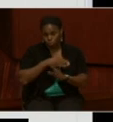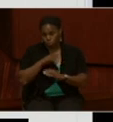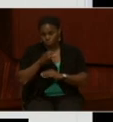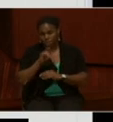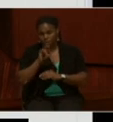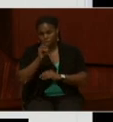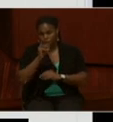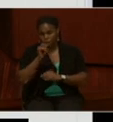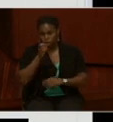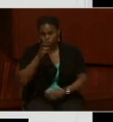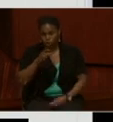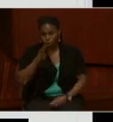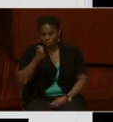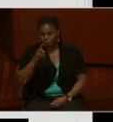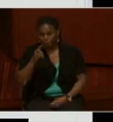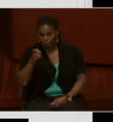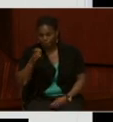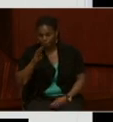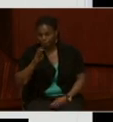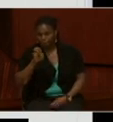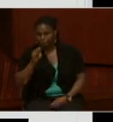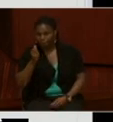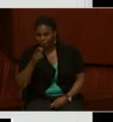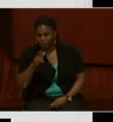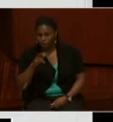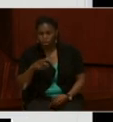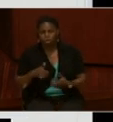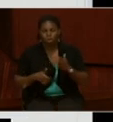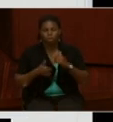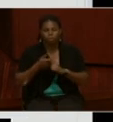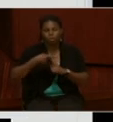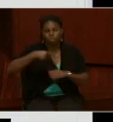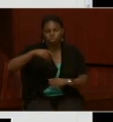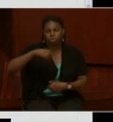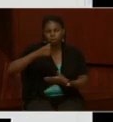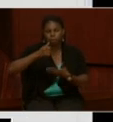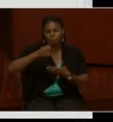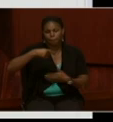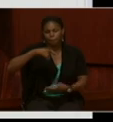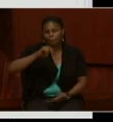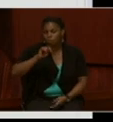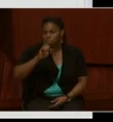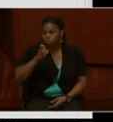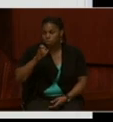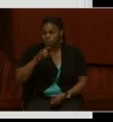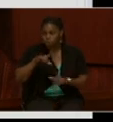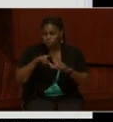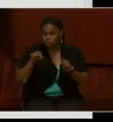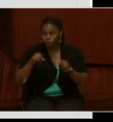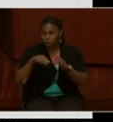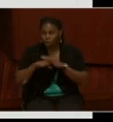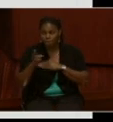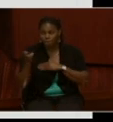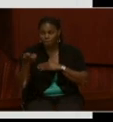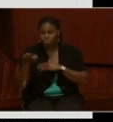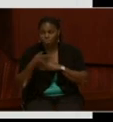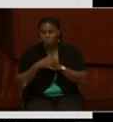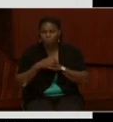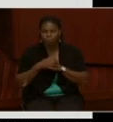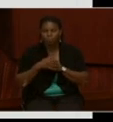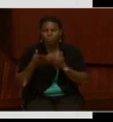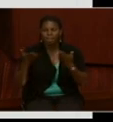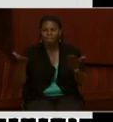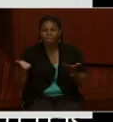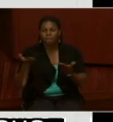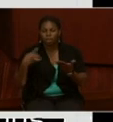arguably the most famous Coast Guard Cutter ship in history. And here we